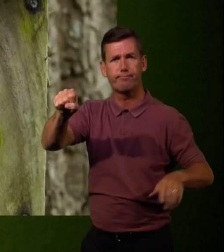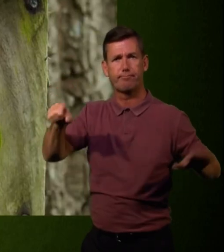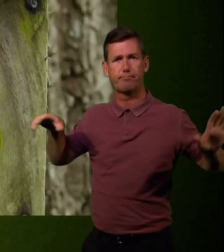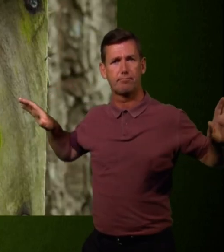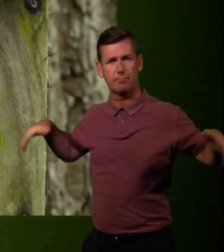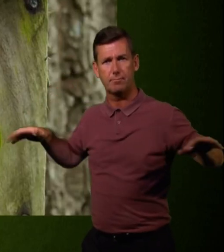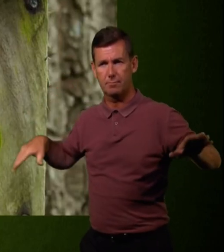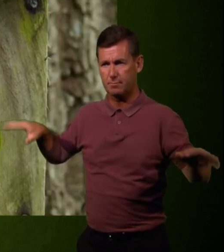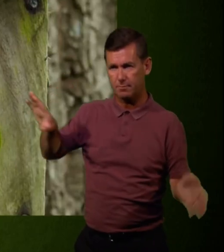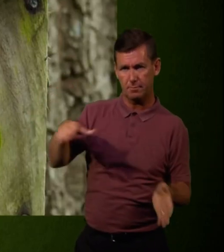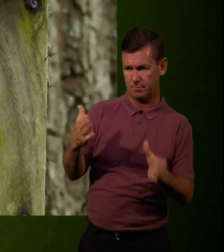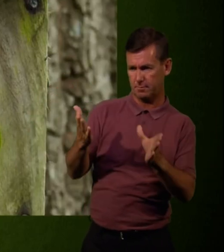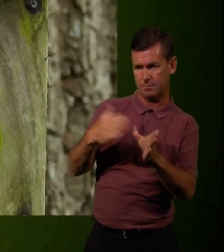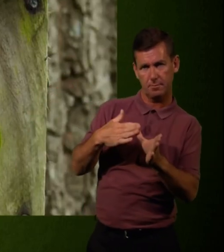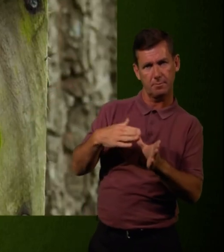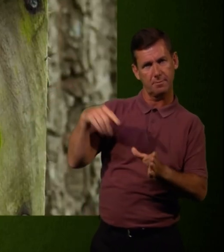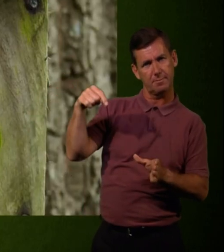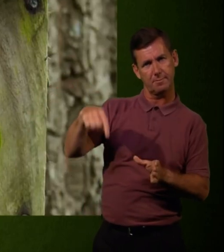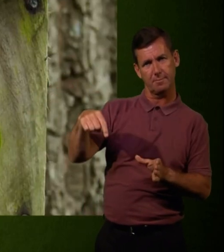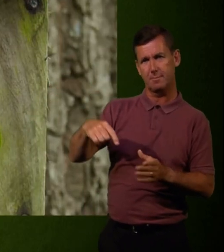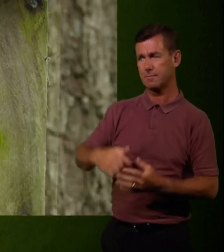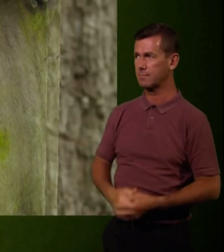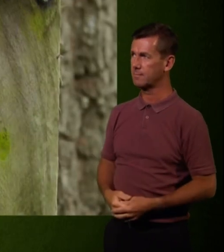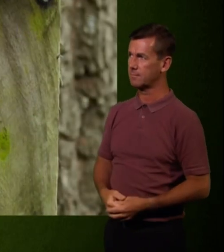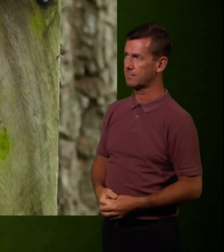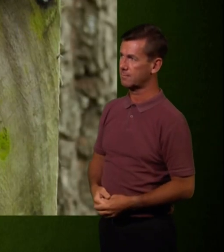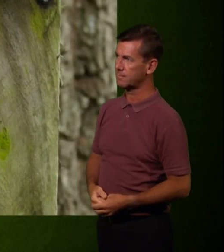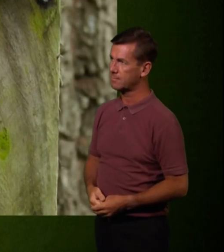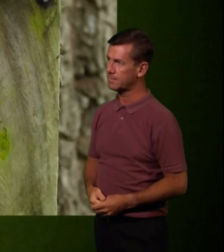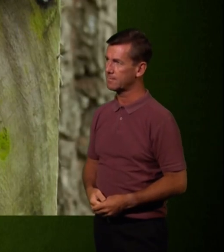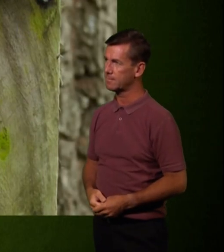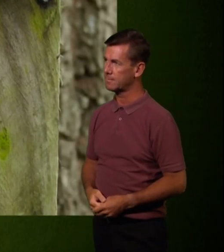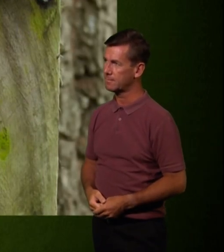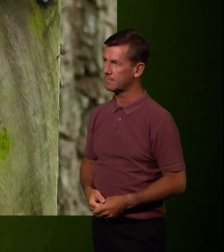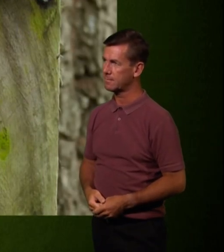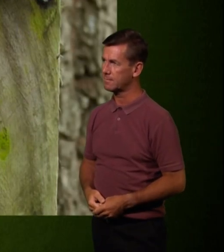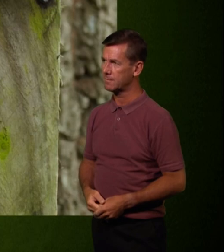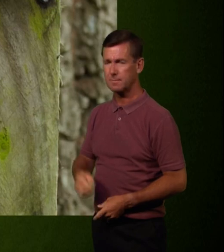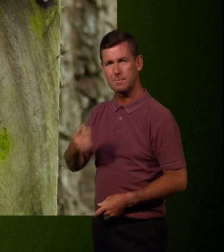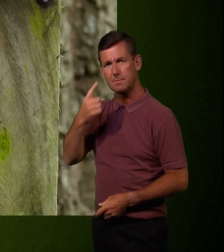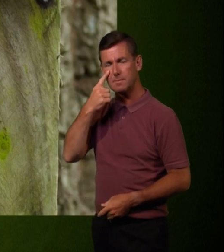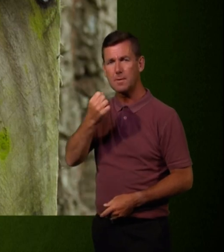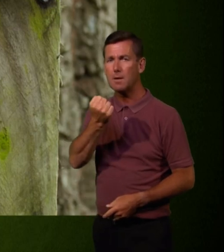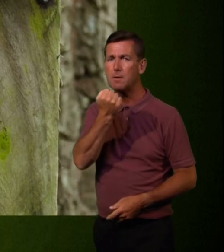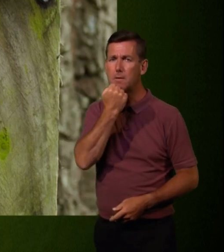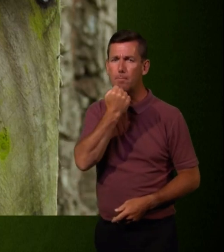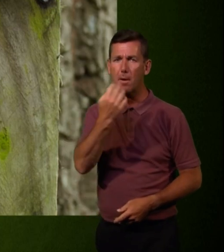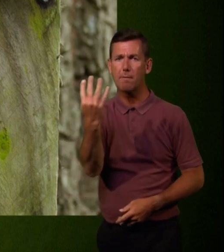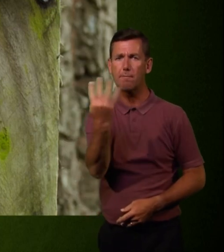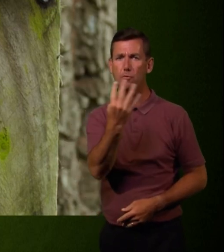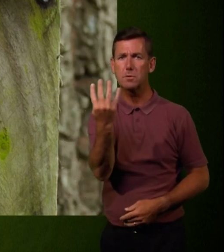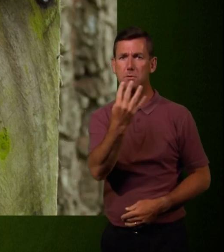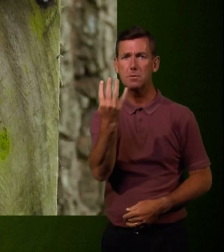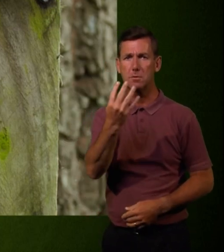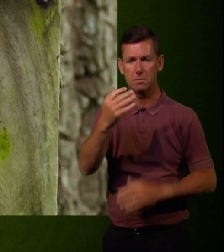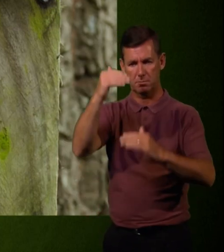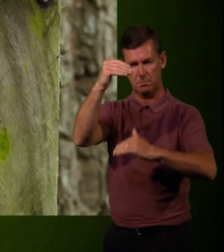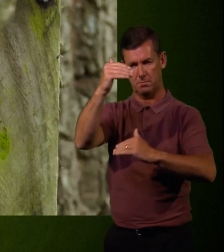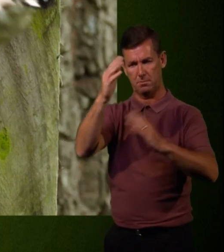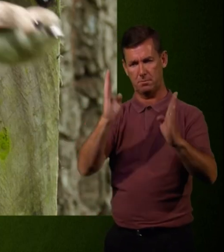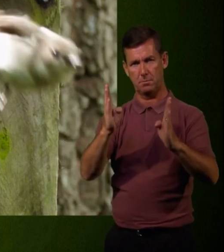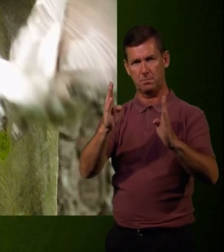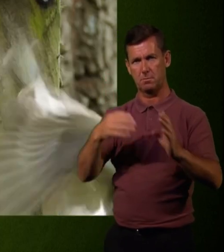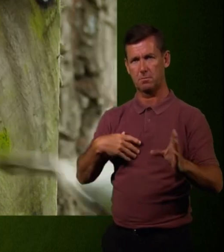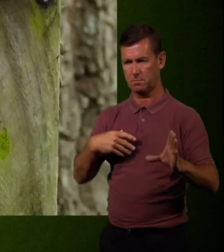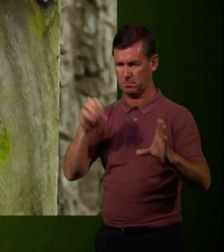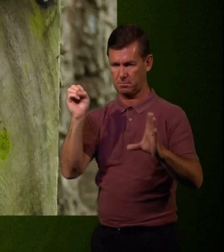after taking stock returning to her nest box. You can just about make out the number there, number 14. And she deposits it